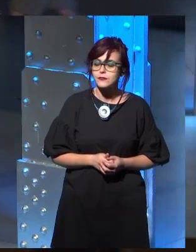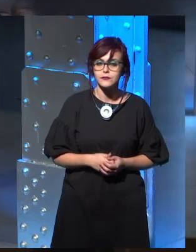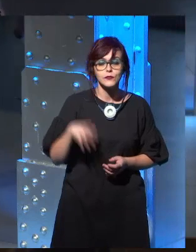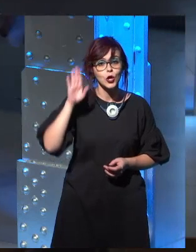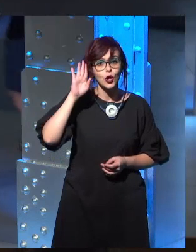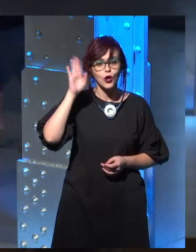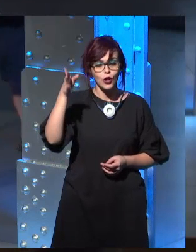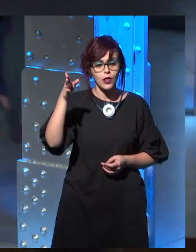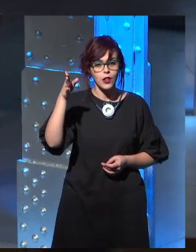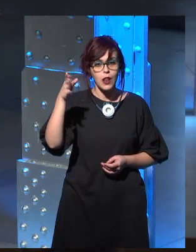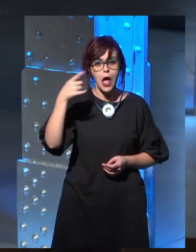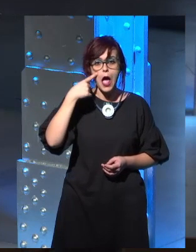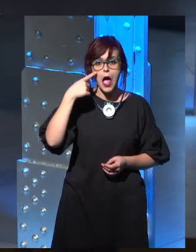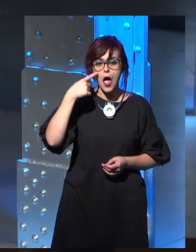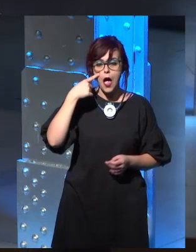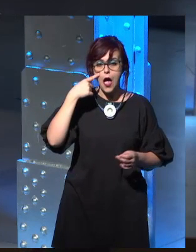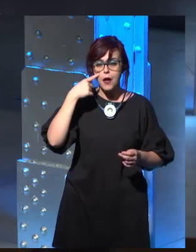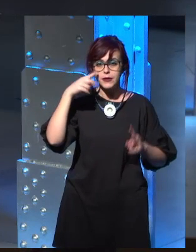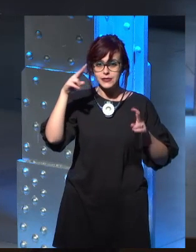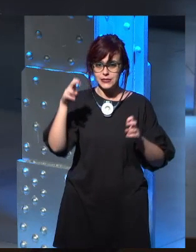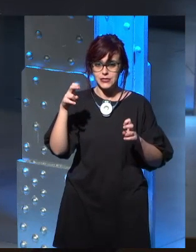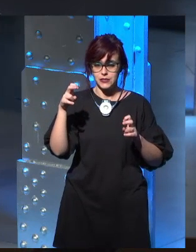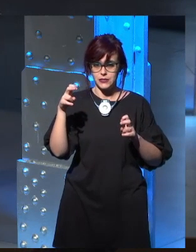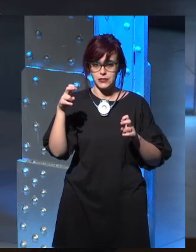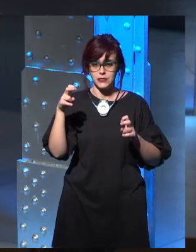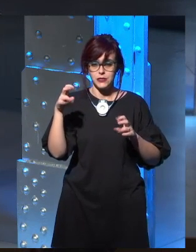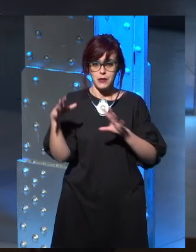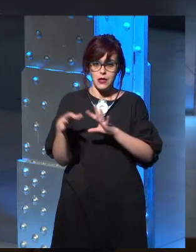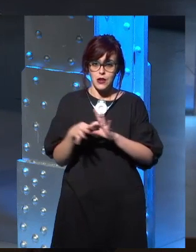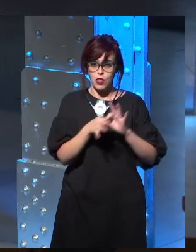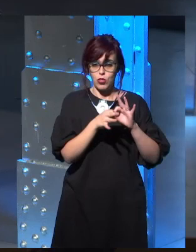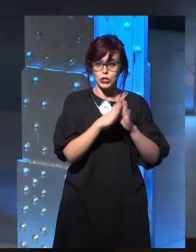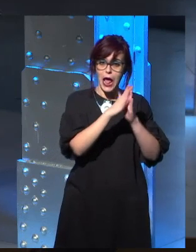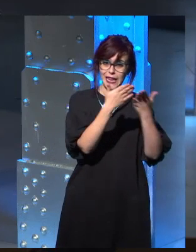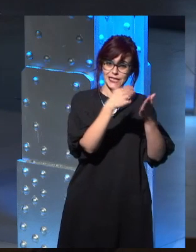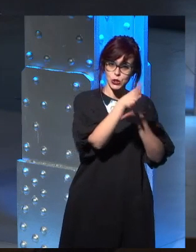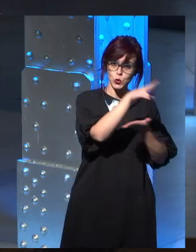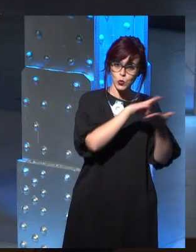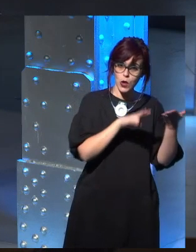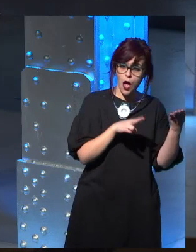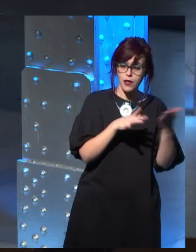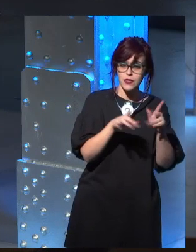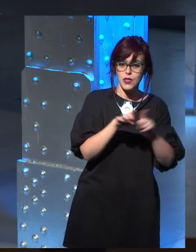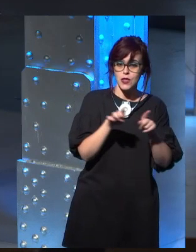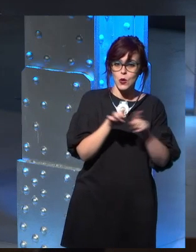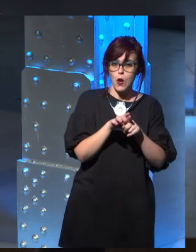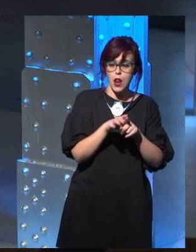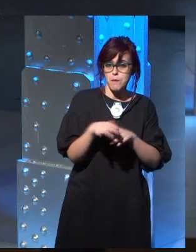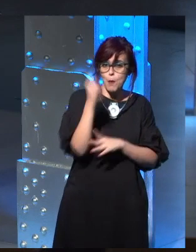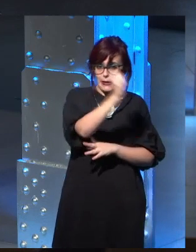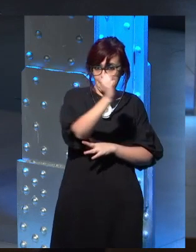Hola. Vamos a ver, aparte de... Well, apart from the fact